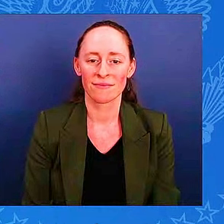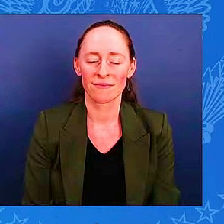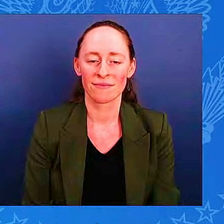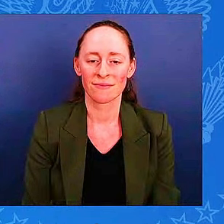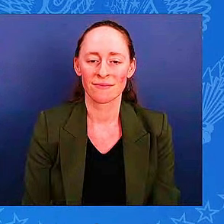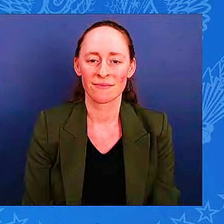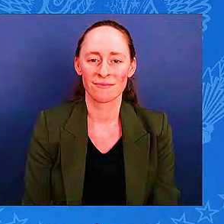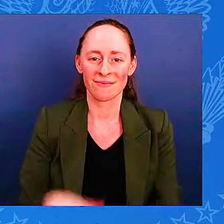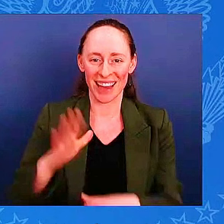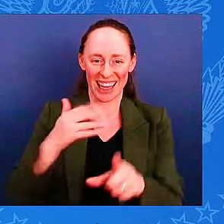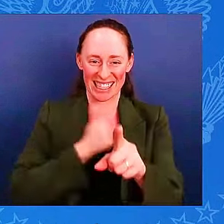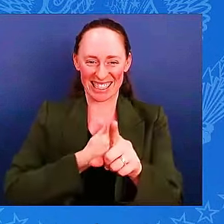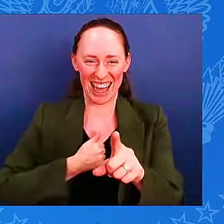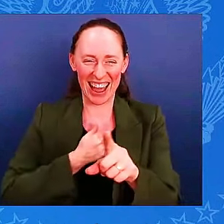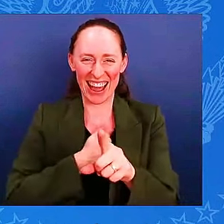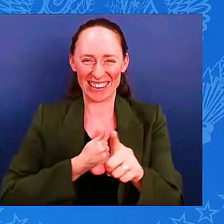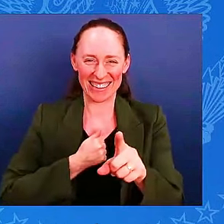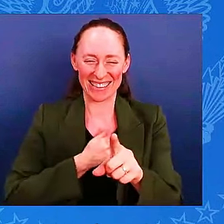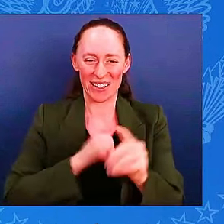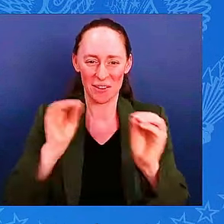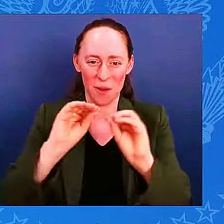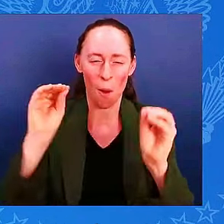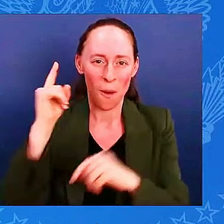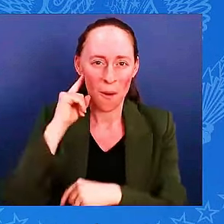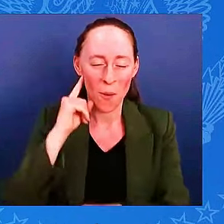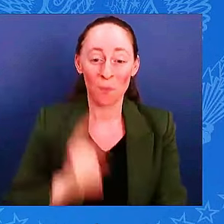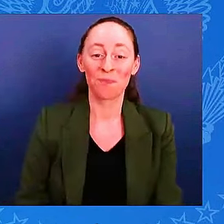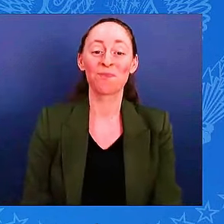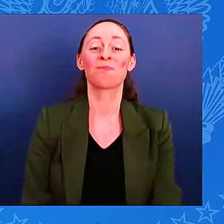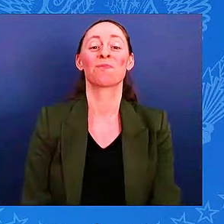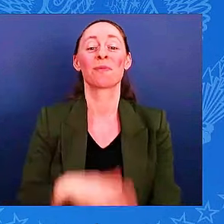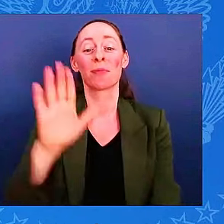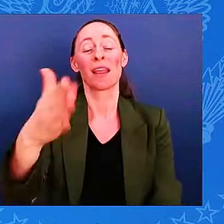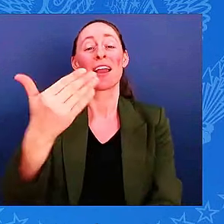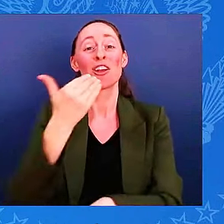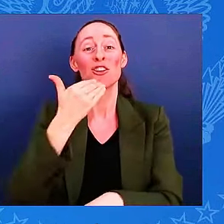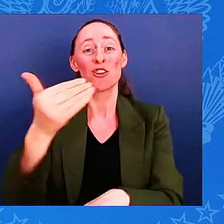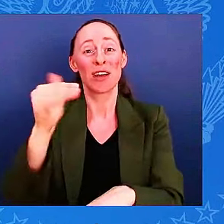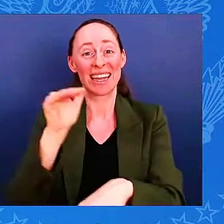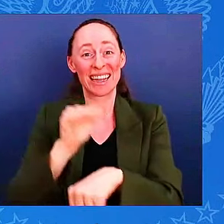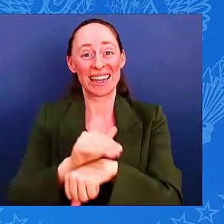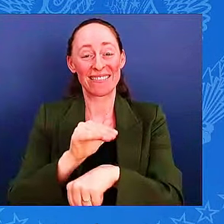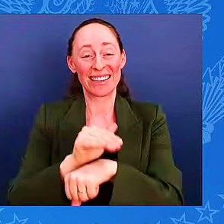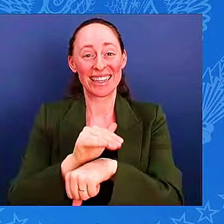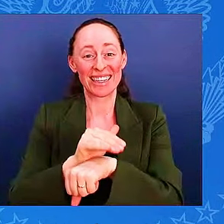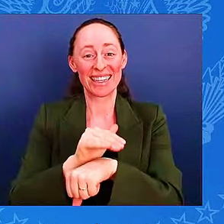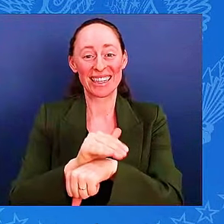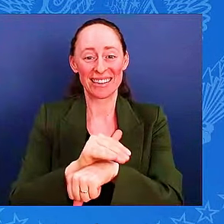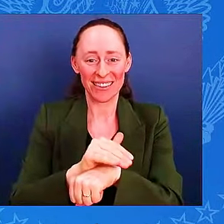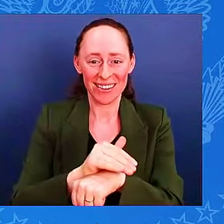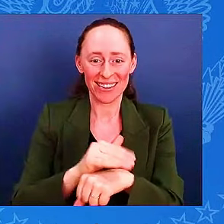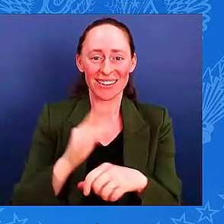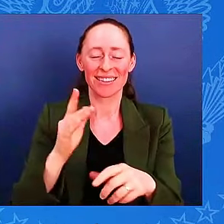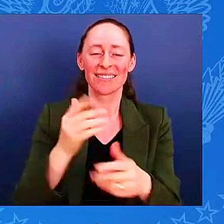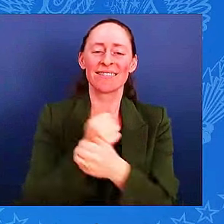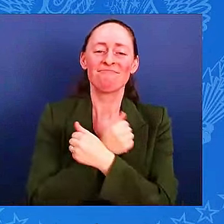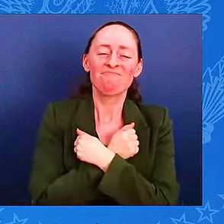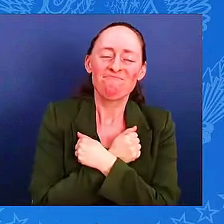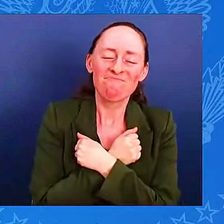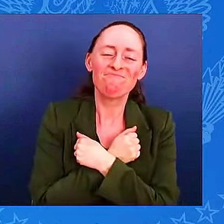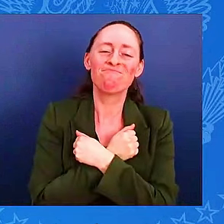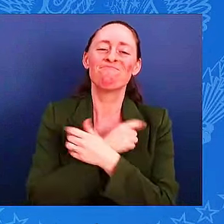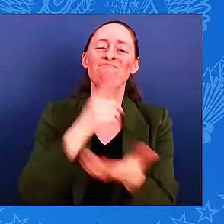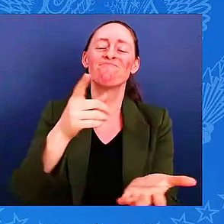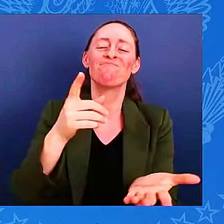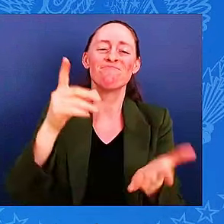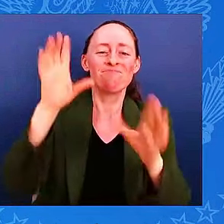Sorry. Good evening, dear Volodymyr, dear Joe, dear colleagues. For 943 days,